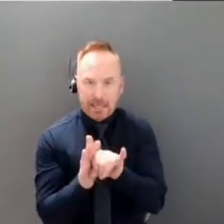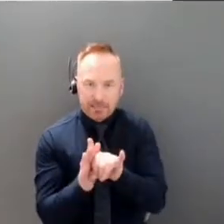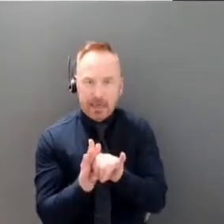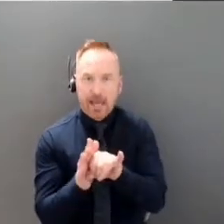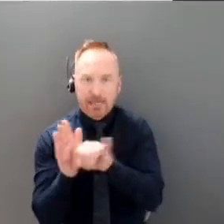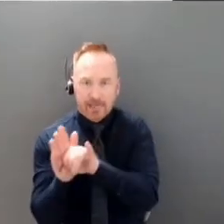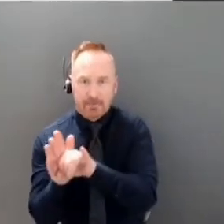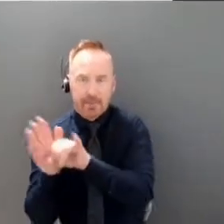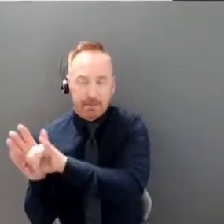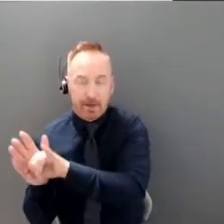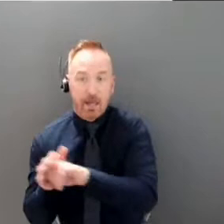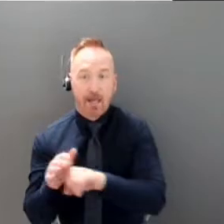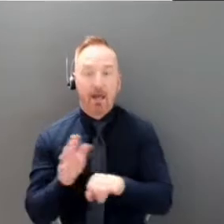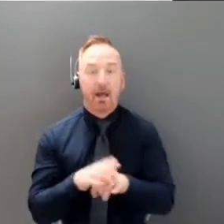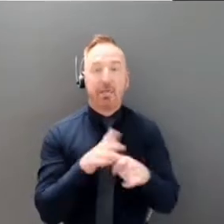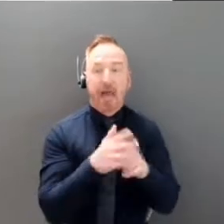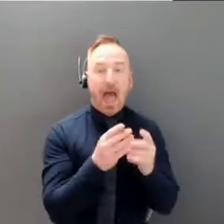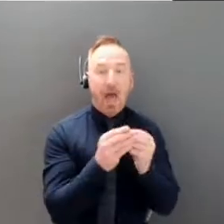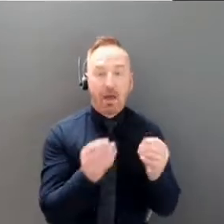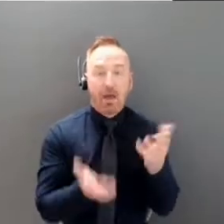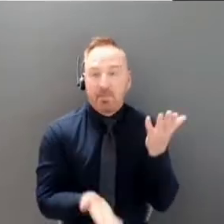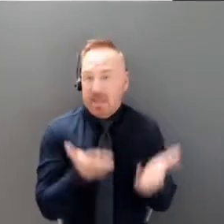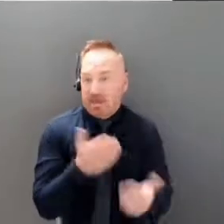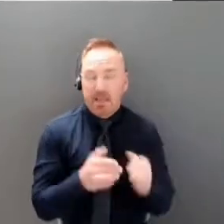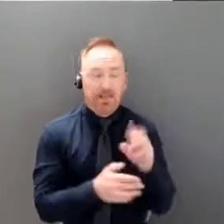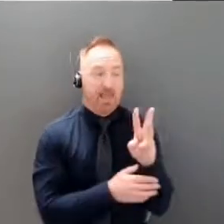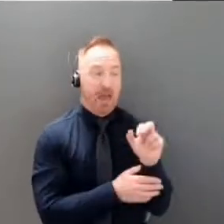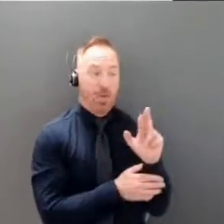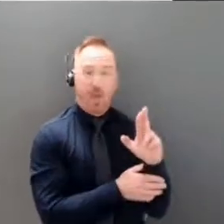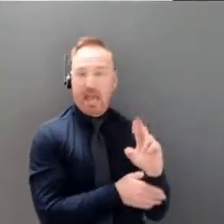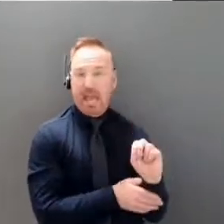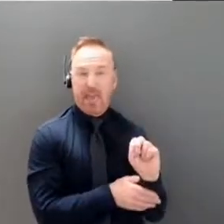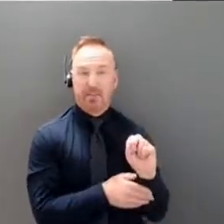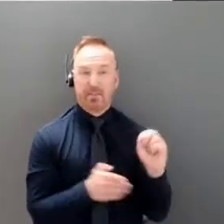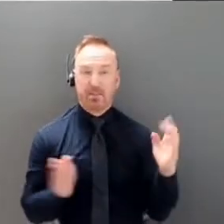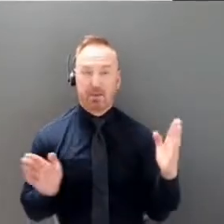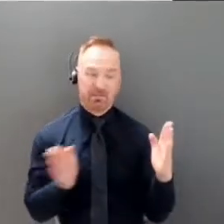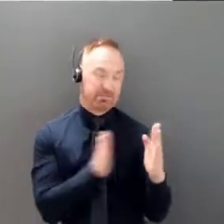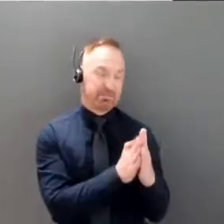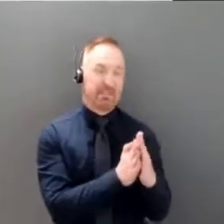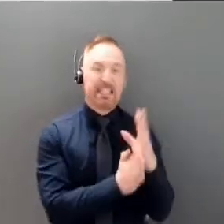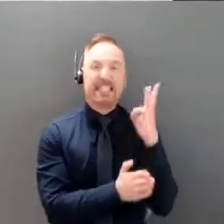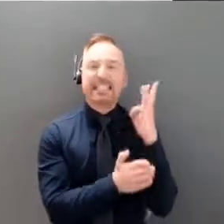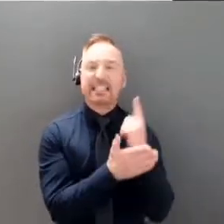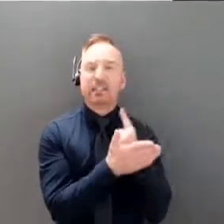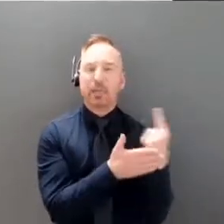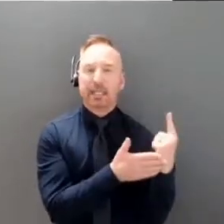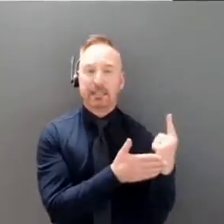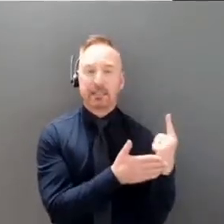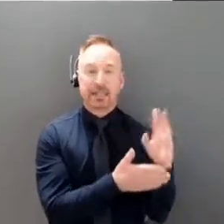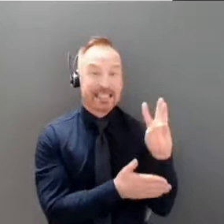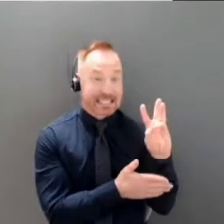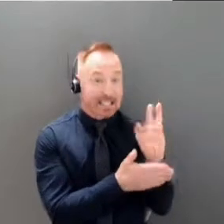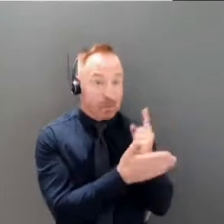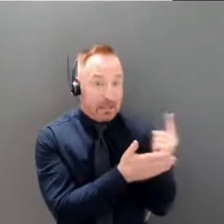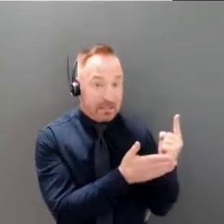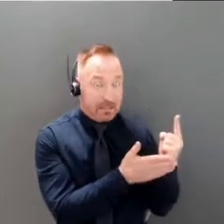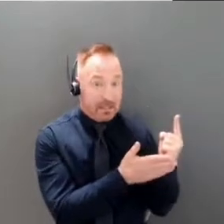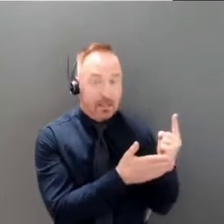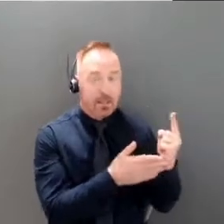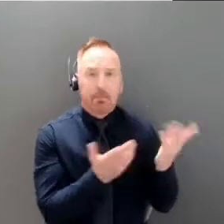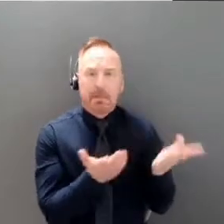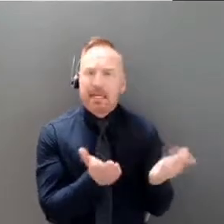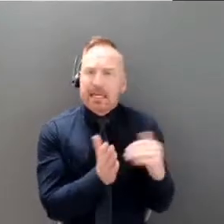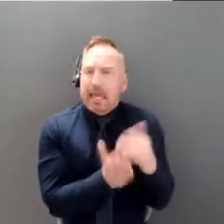around a six week wave and again thinking that we would be seeing 30